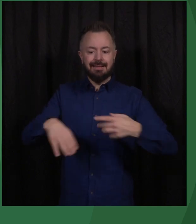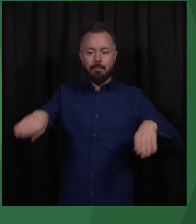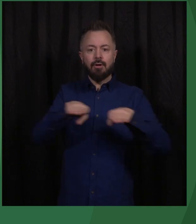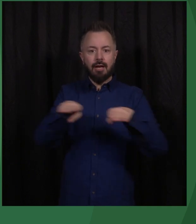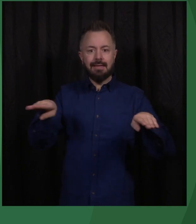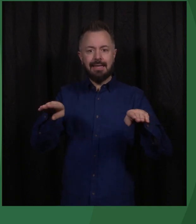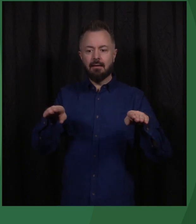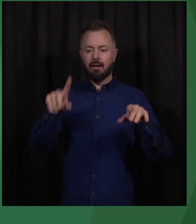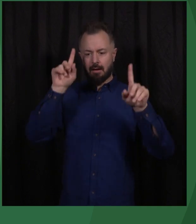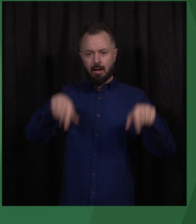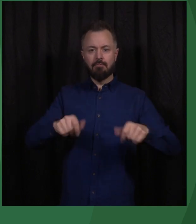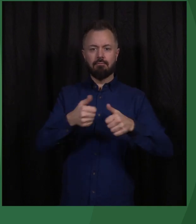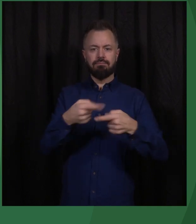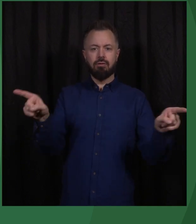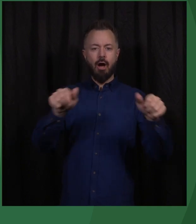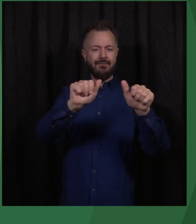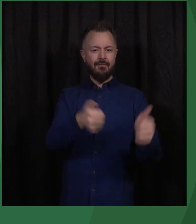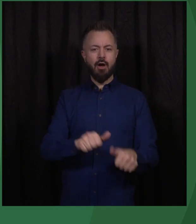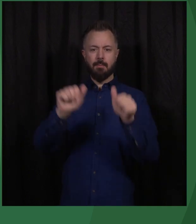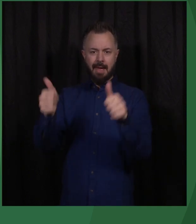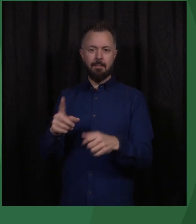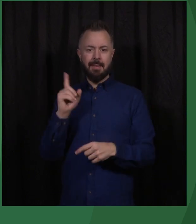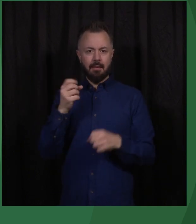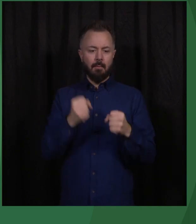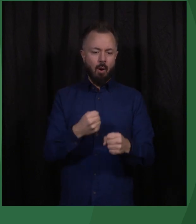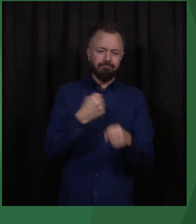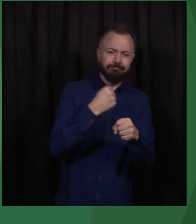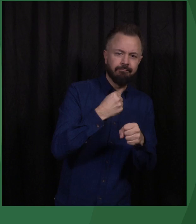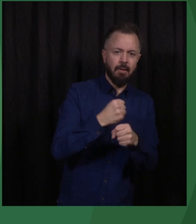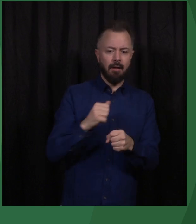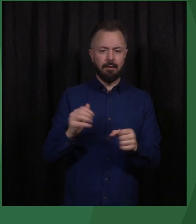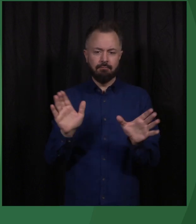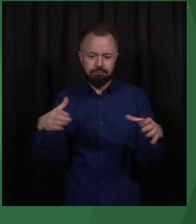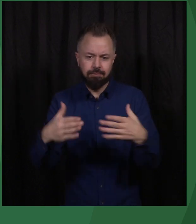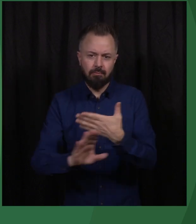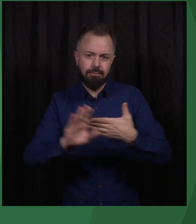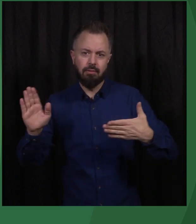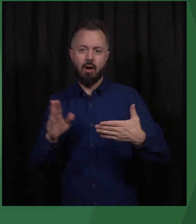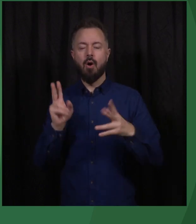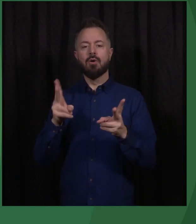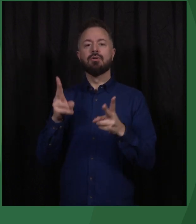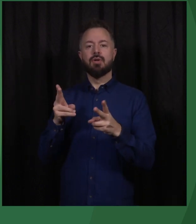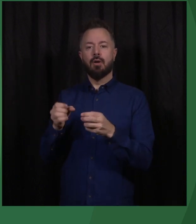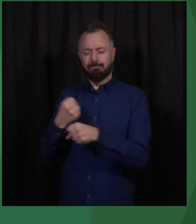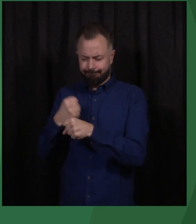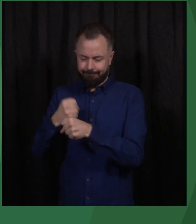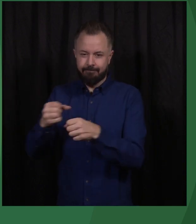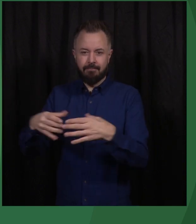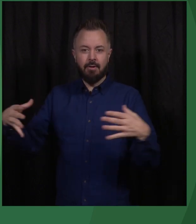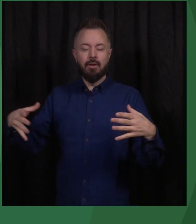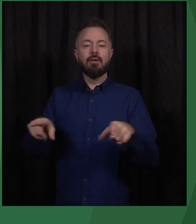many forms, but they must be nurtured, cared for, and cultivated like a good crop.